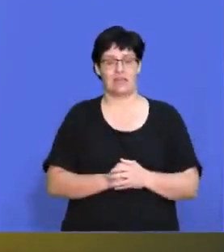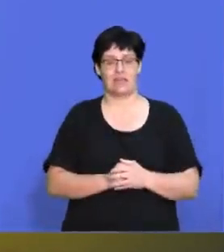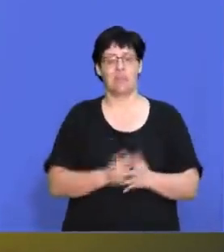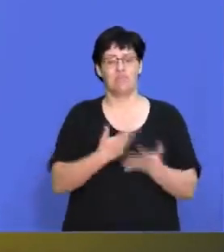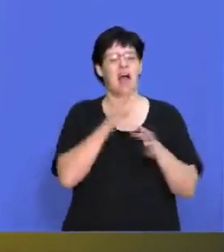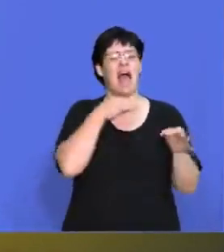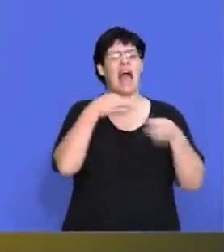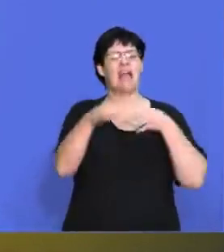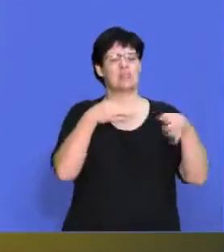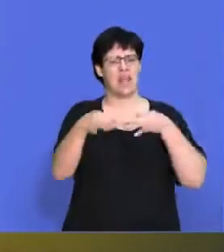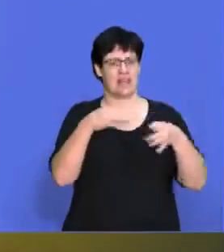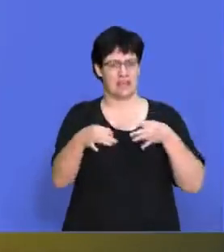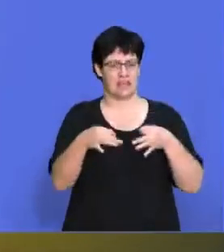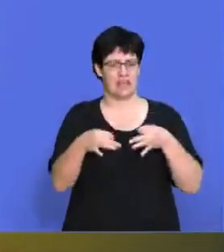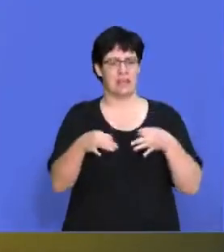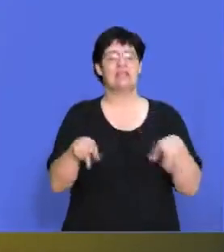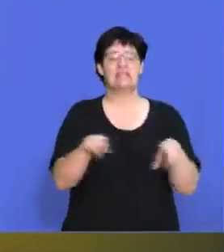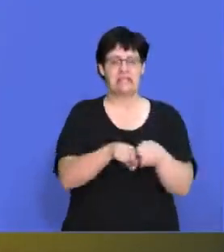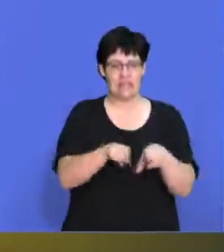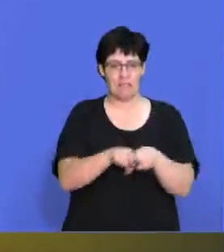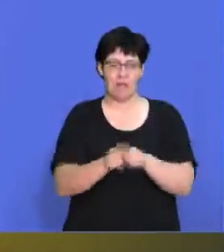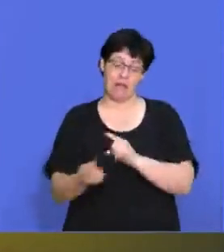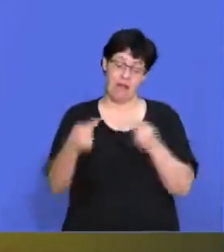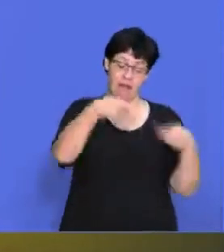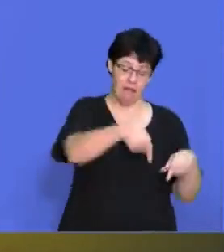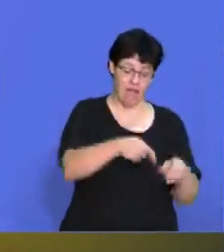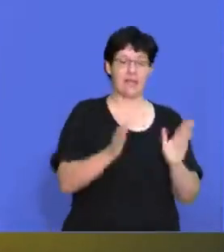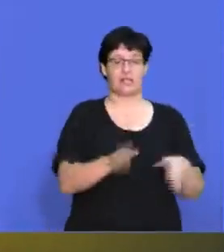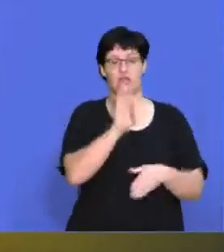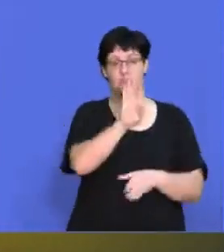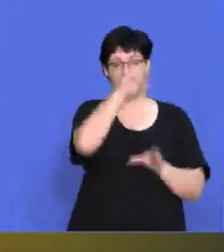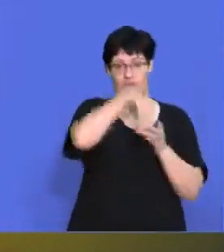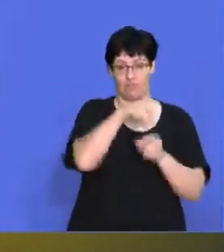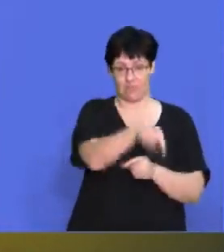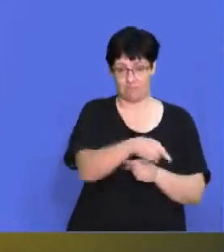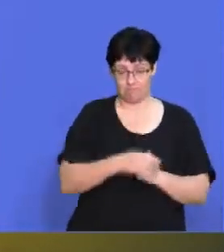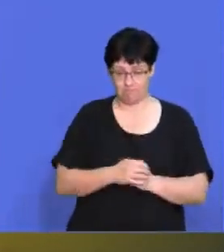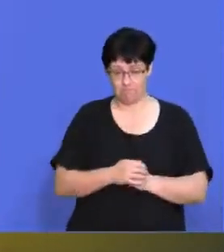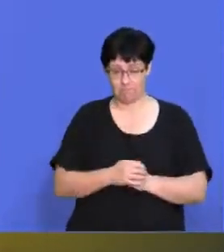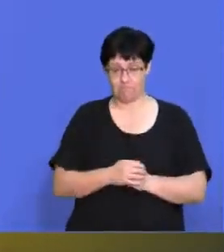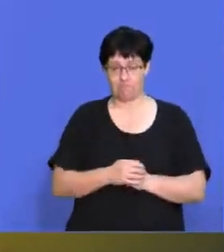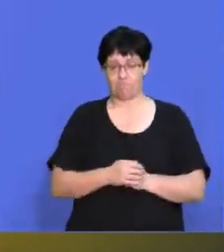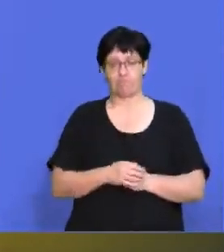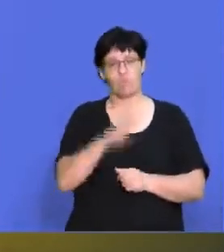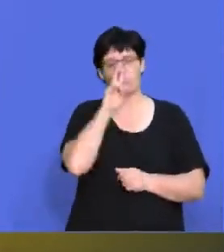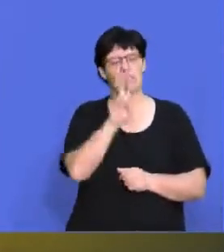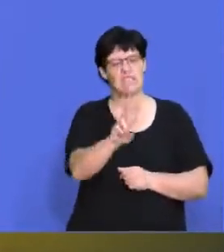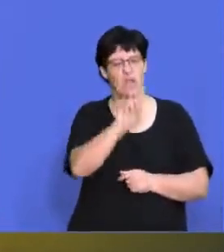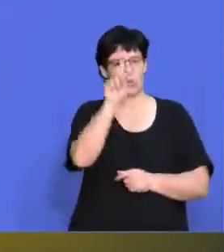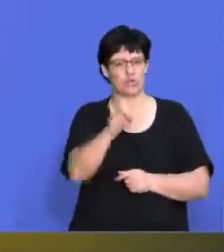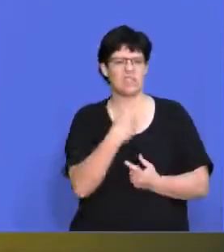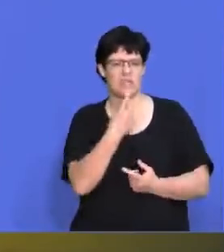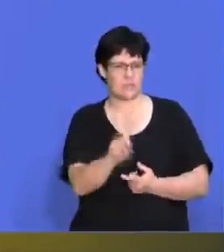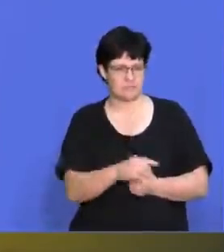I'll be explaining them to you as if there could also potentially be a section B question. So let's see what